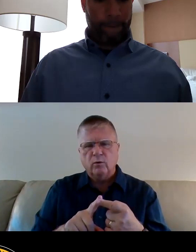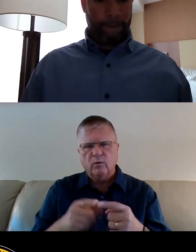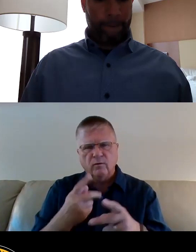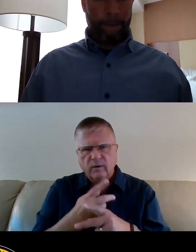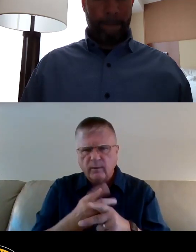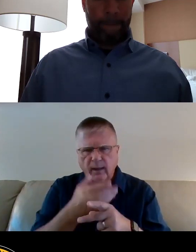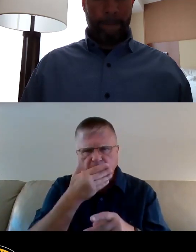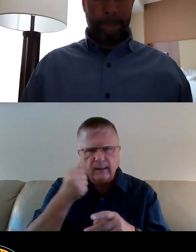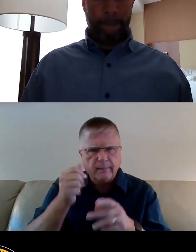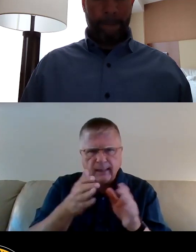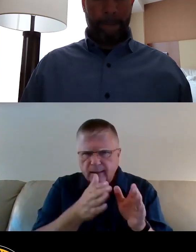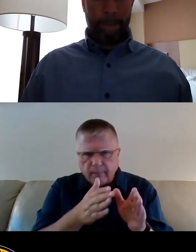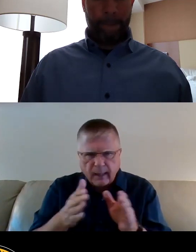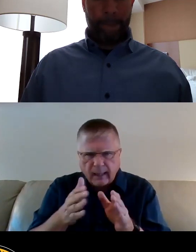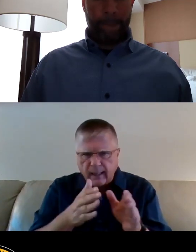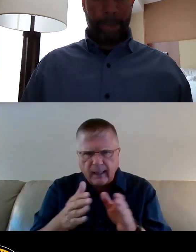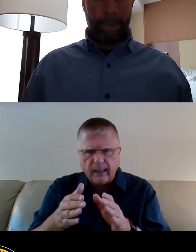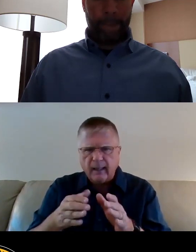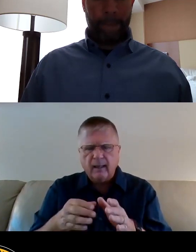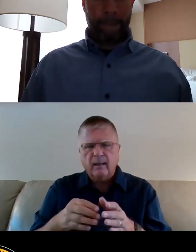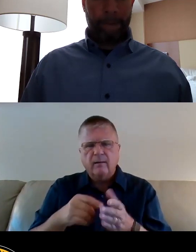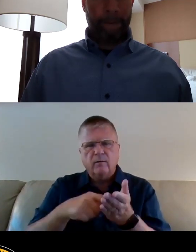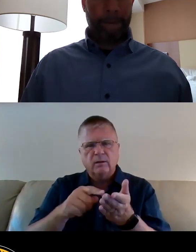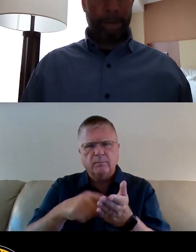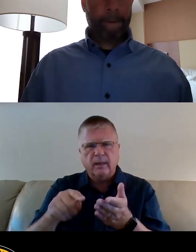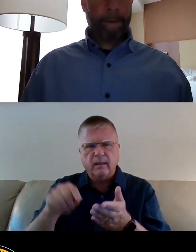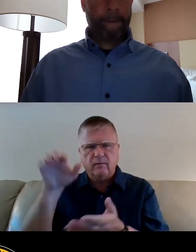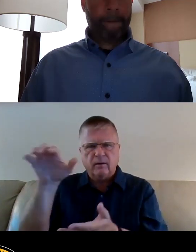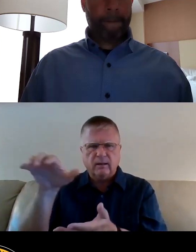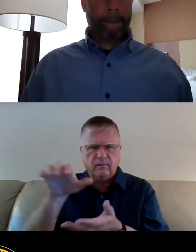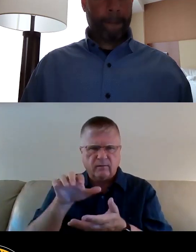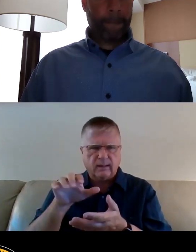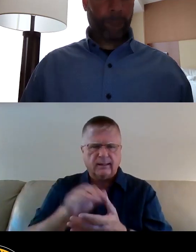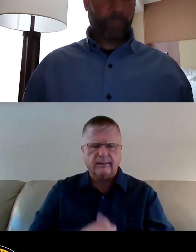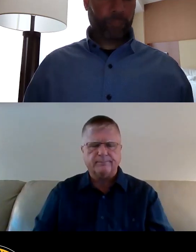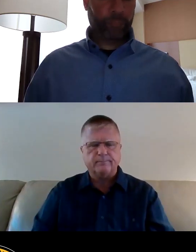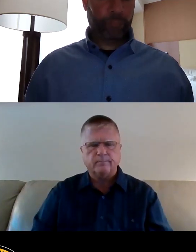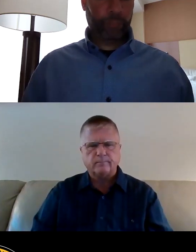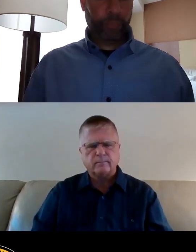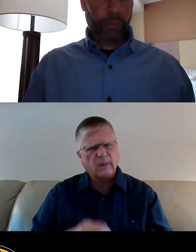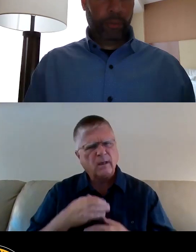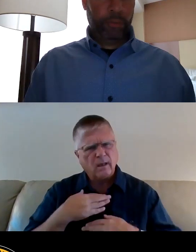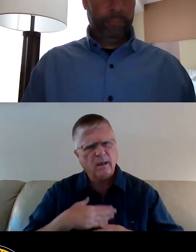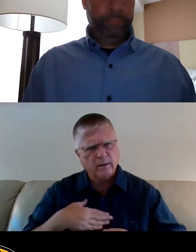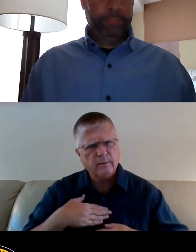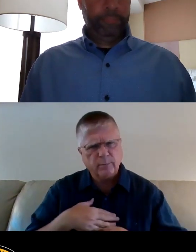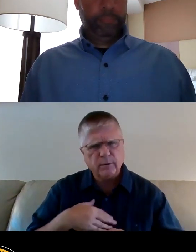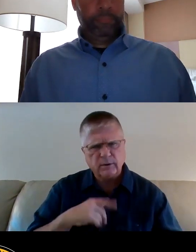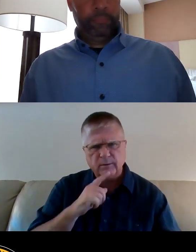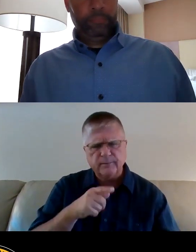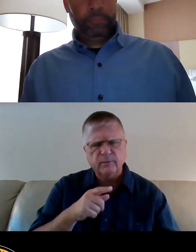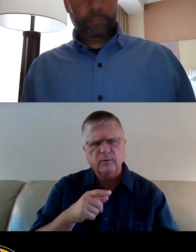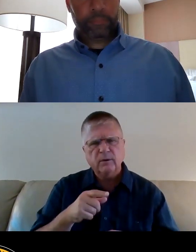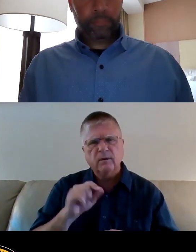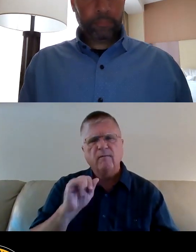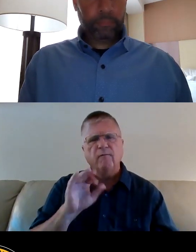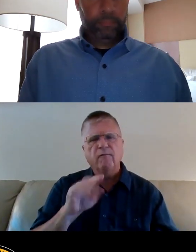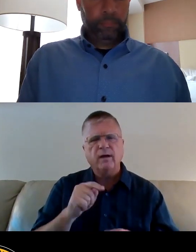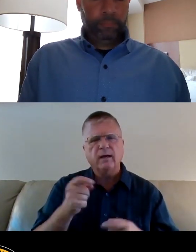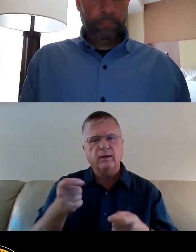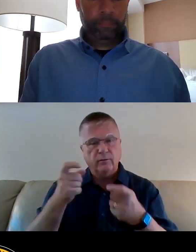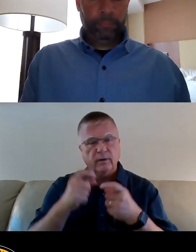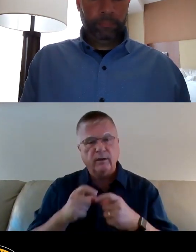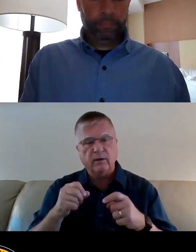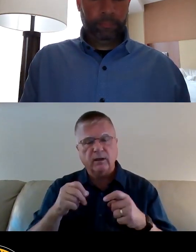for the best funding source. I appreciate the fact that you've given us the